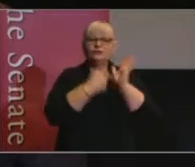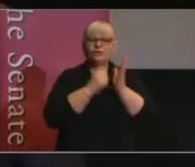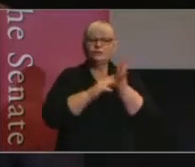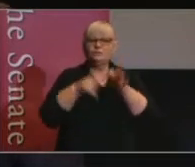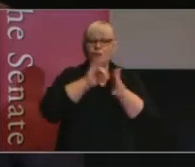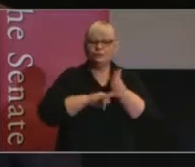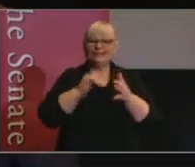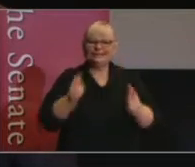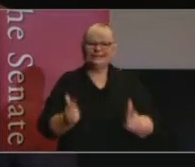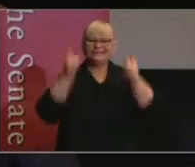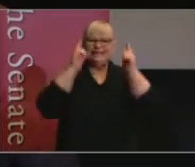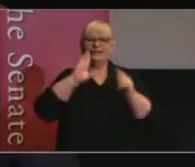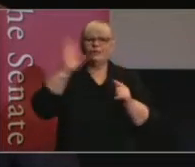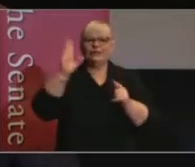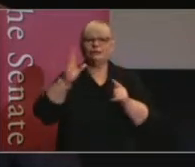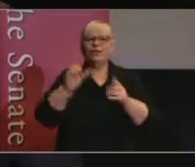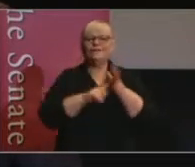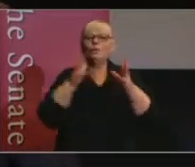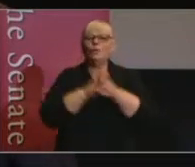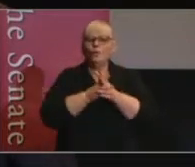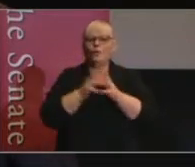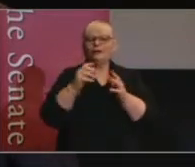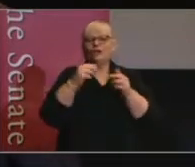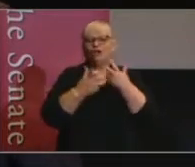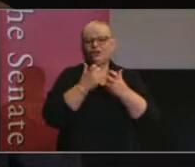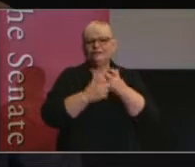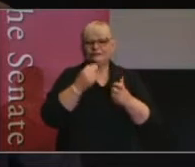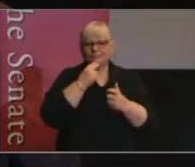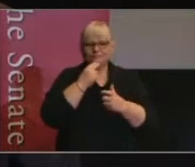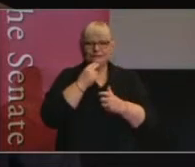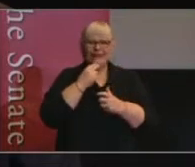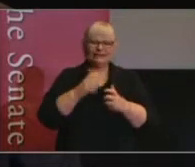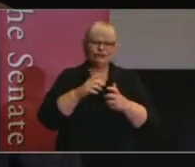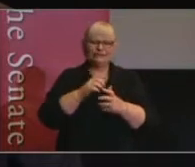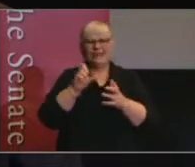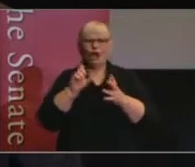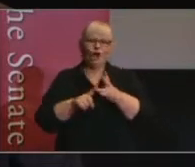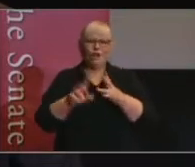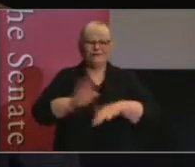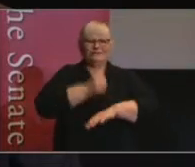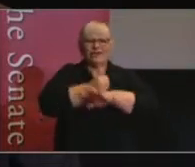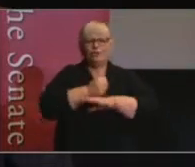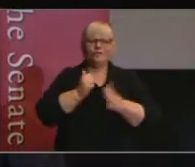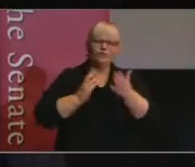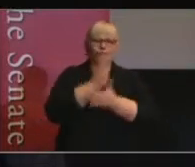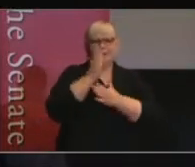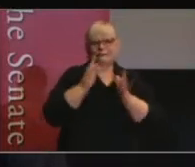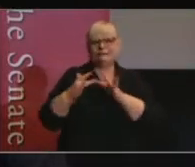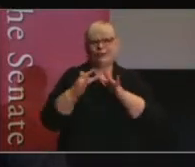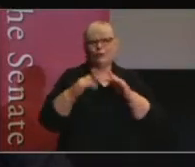Lecturer in Law at the University of South Australia and Sarah is co-founder of the Rights Resource Network South Australia.